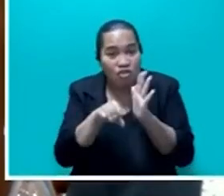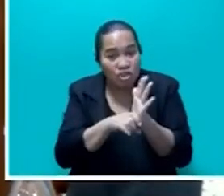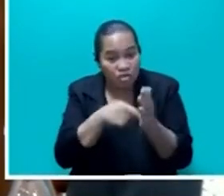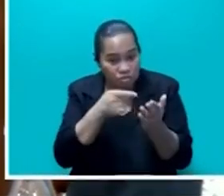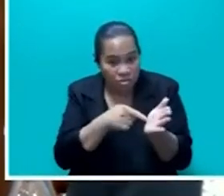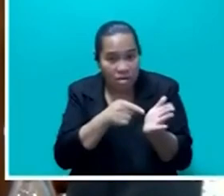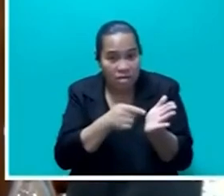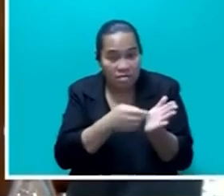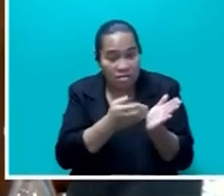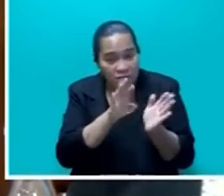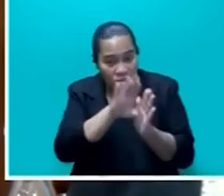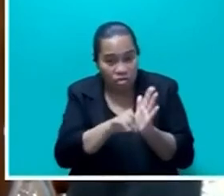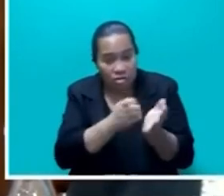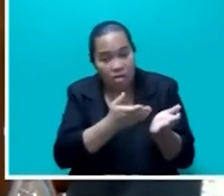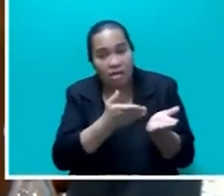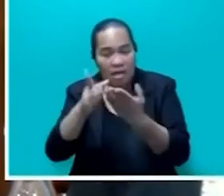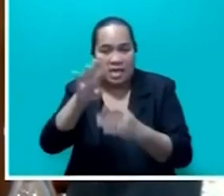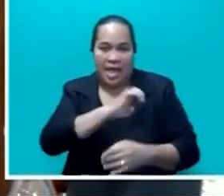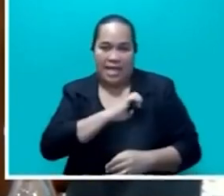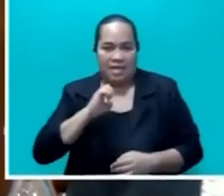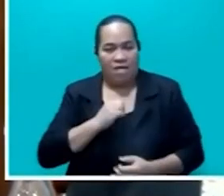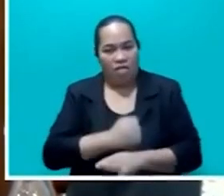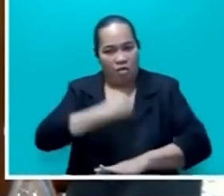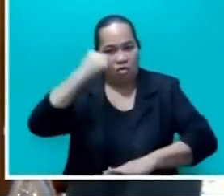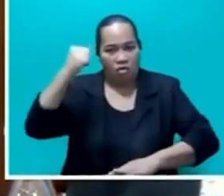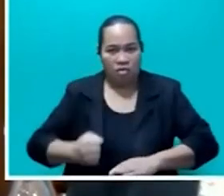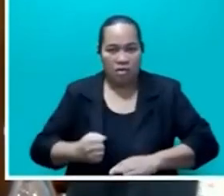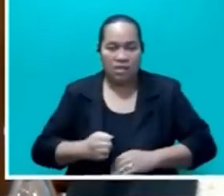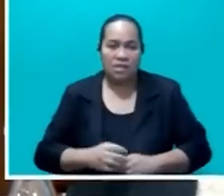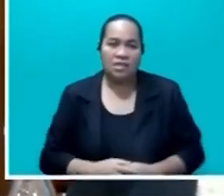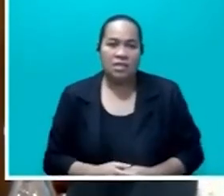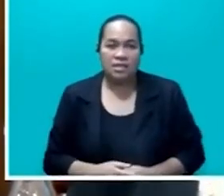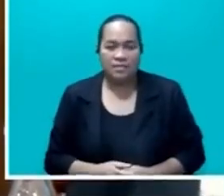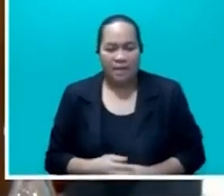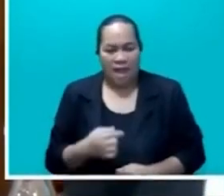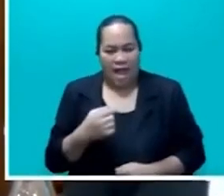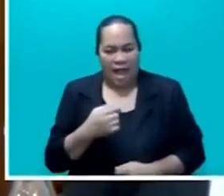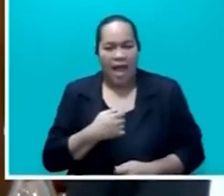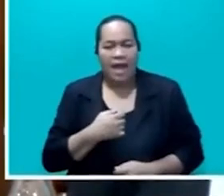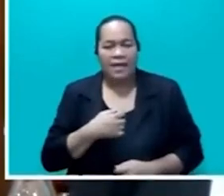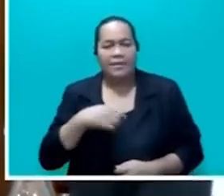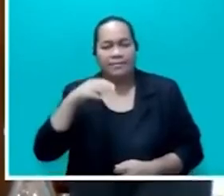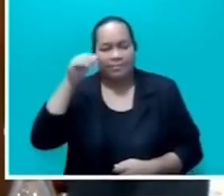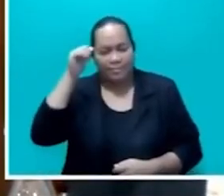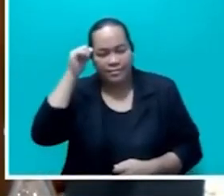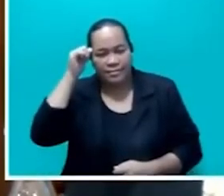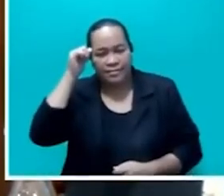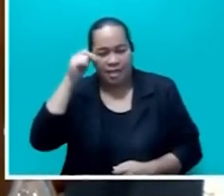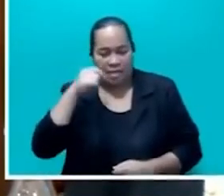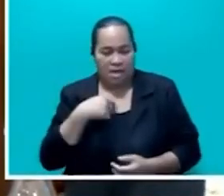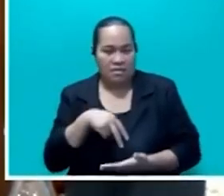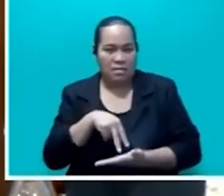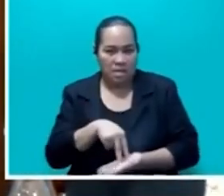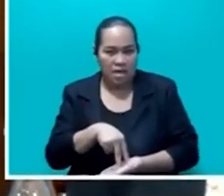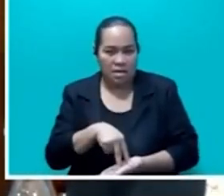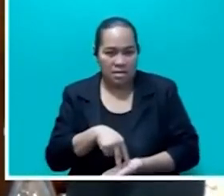the state's executive authority. I am mindful, Honorable Speaker, as I stand here today,